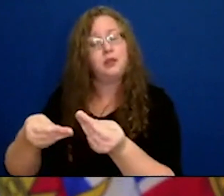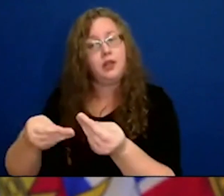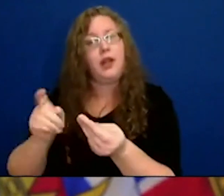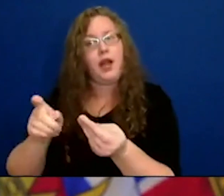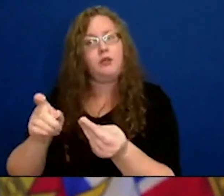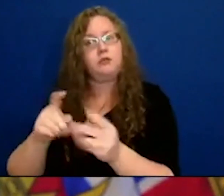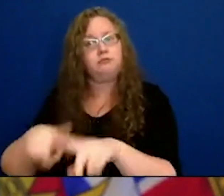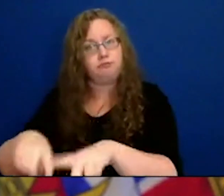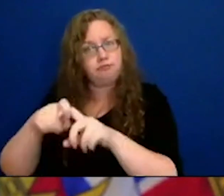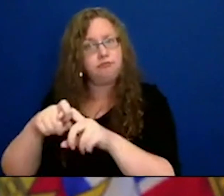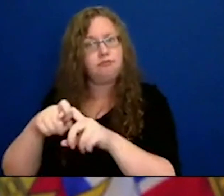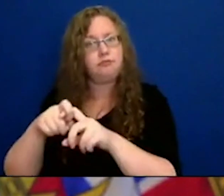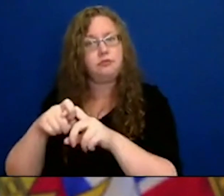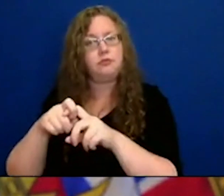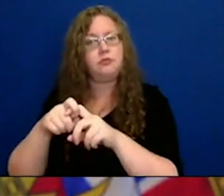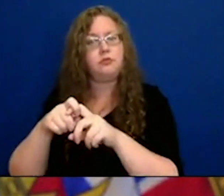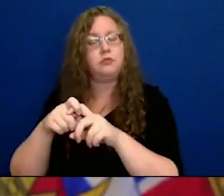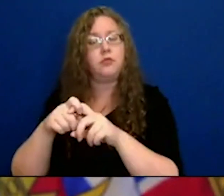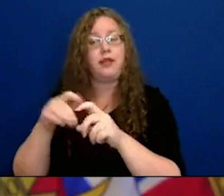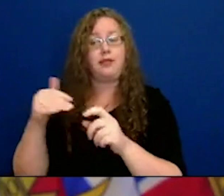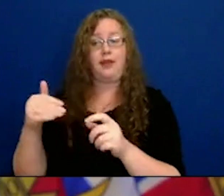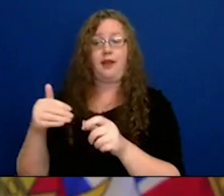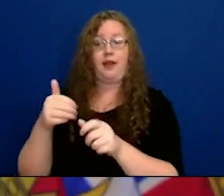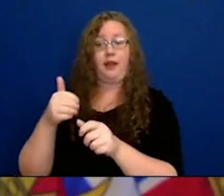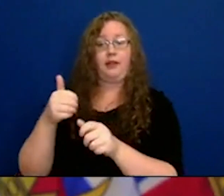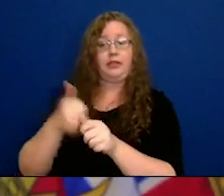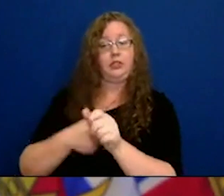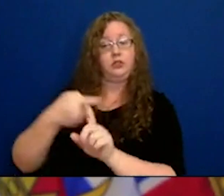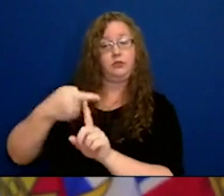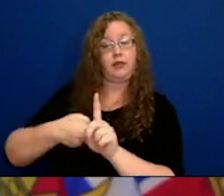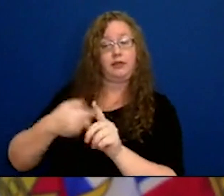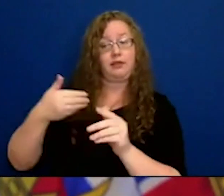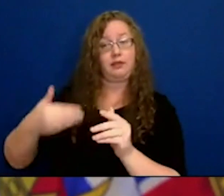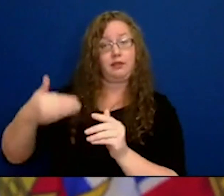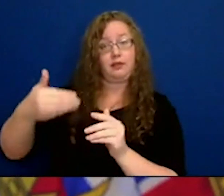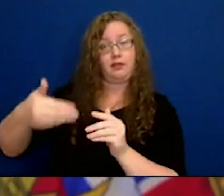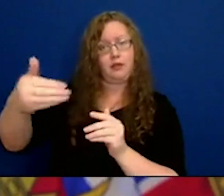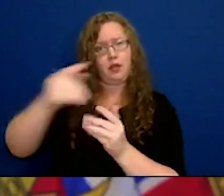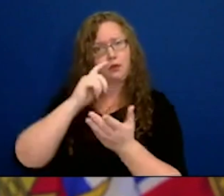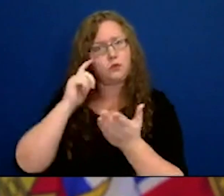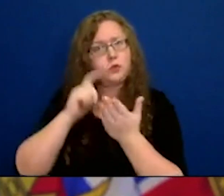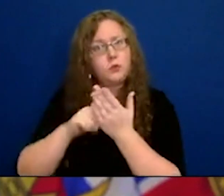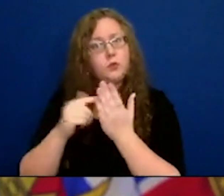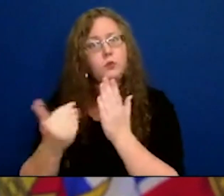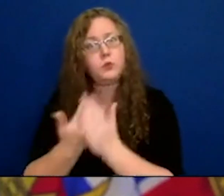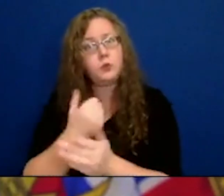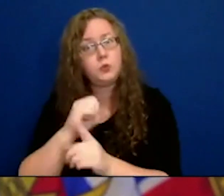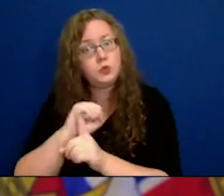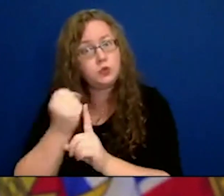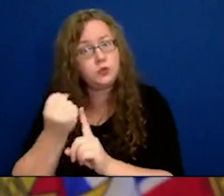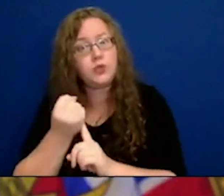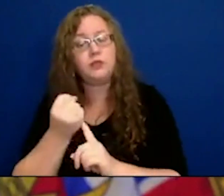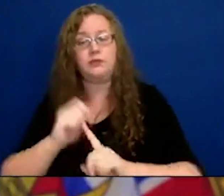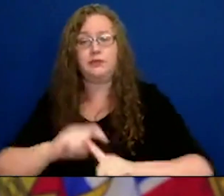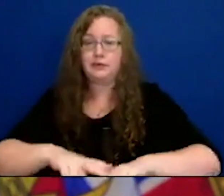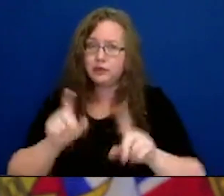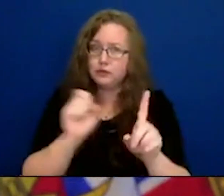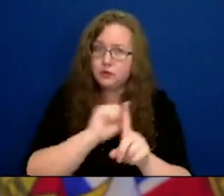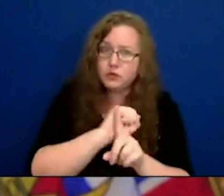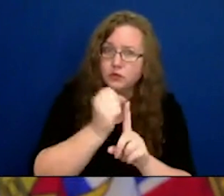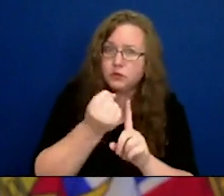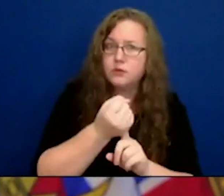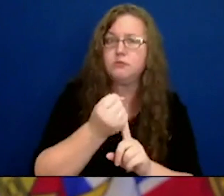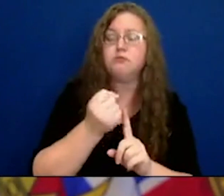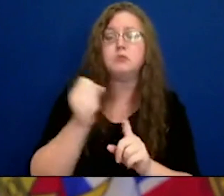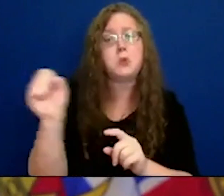understand as we're progressing through this pandemic, what are those situations. So, yes, I know